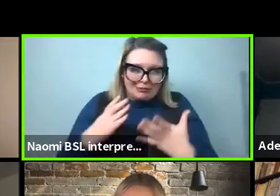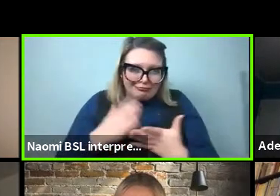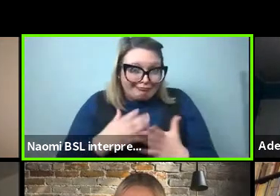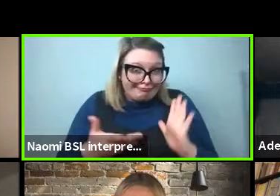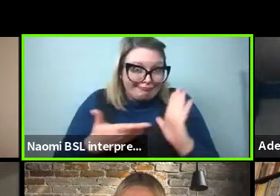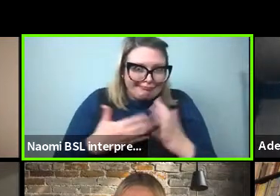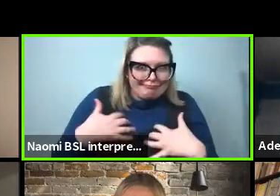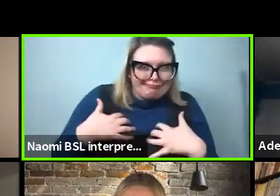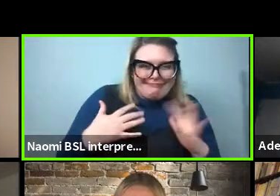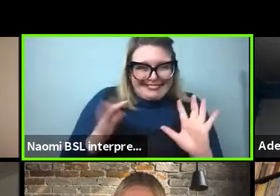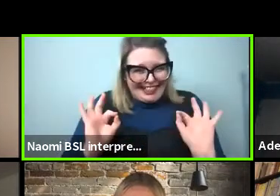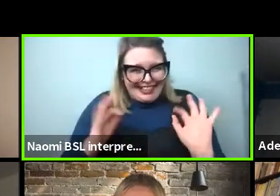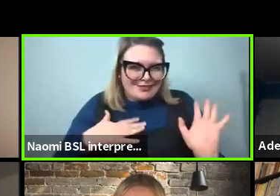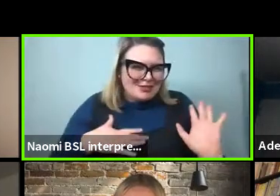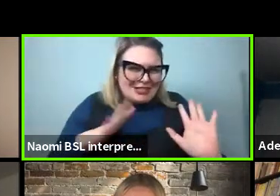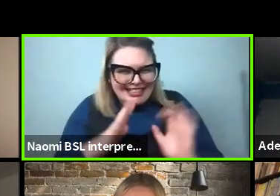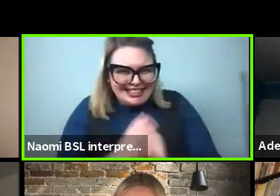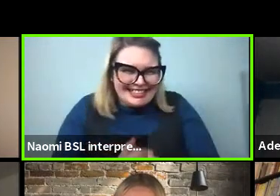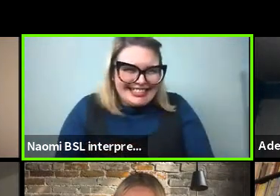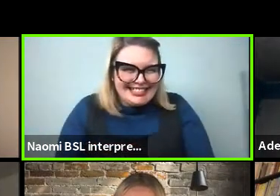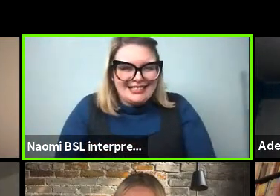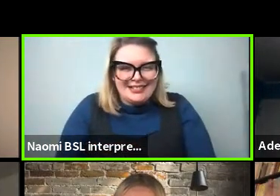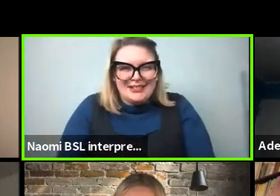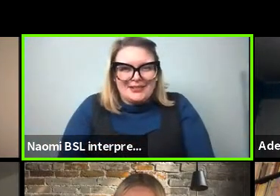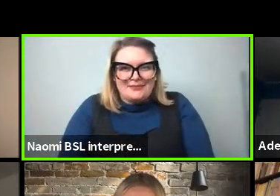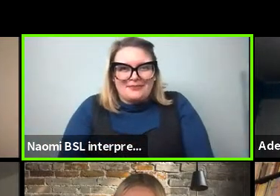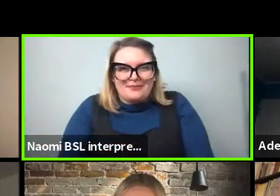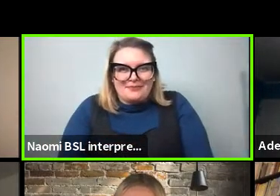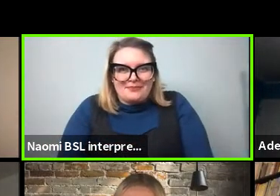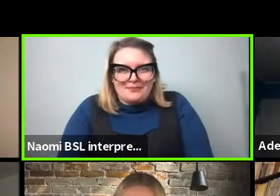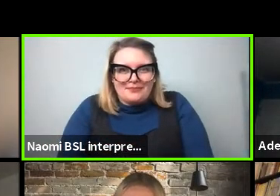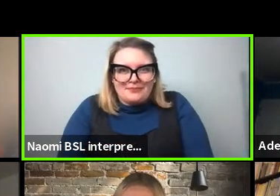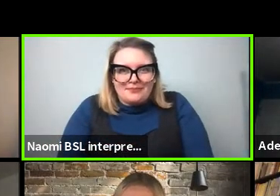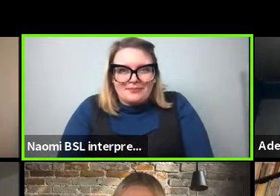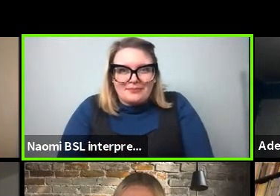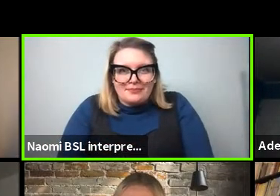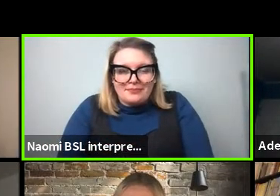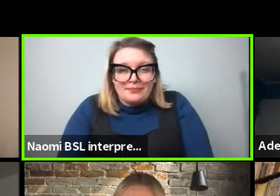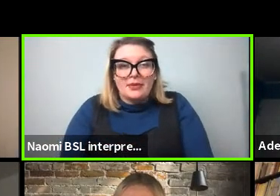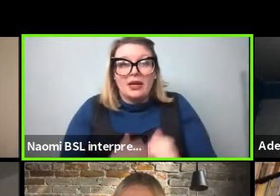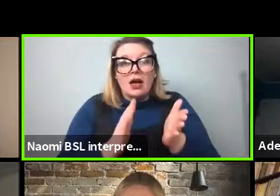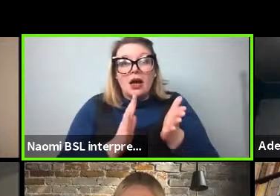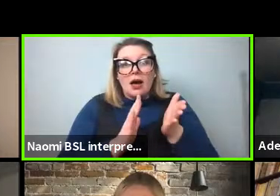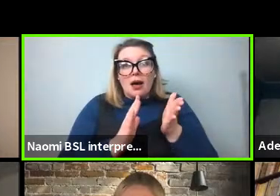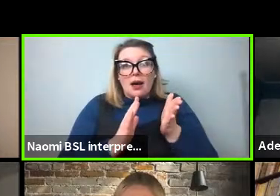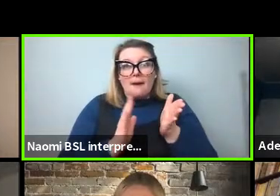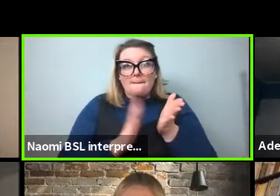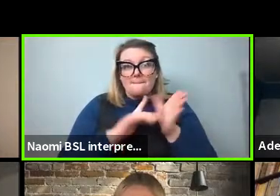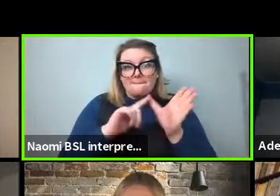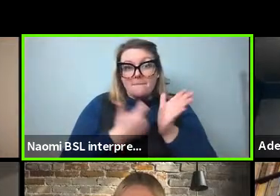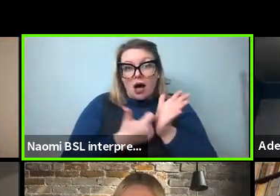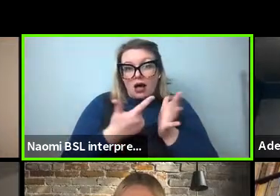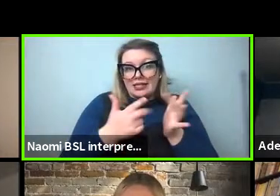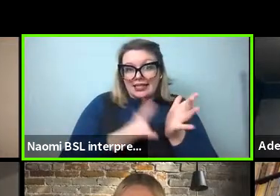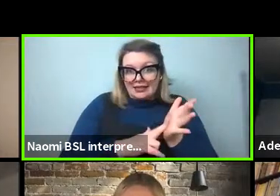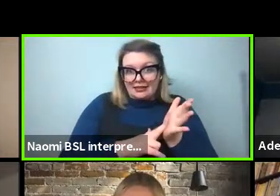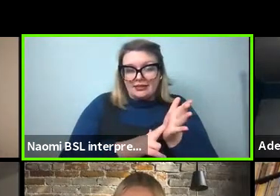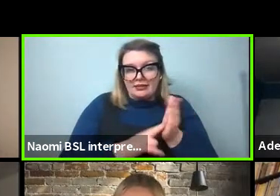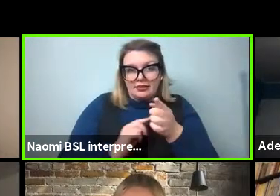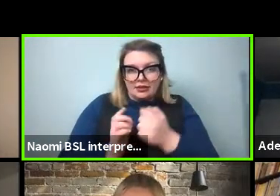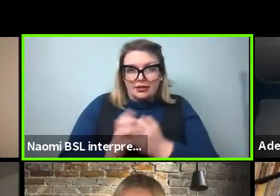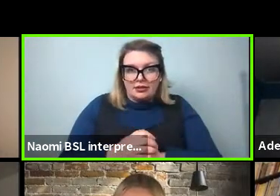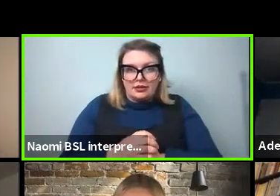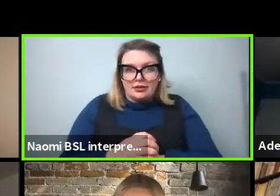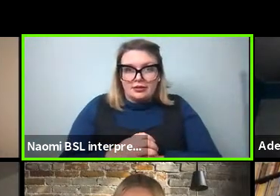exciting to say. no. Okay. Martin? Oh, we'll come back to David here in a sec. Go ahead, Martin. Yeah,